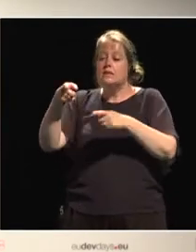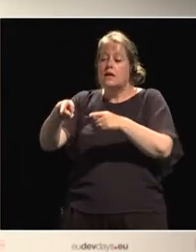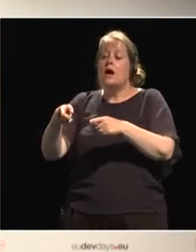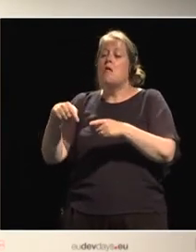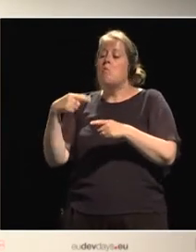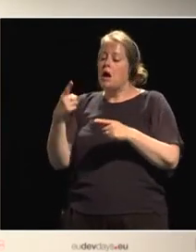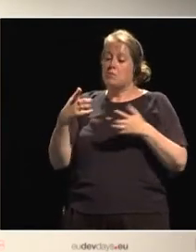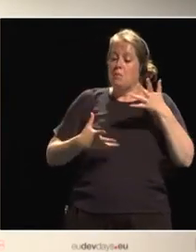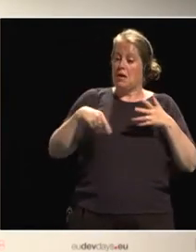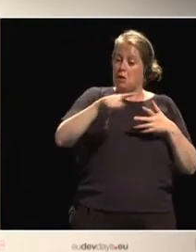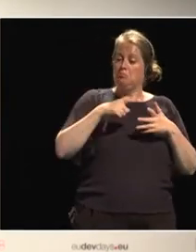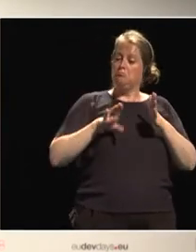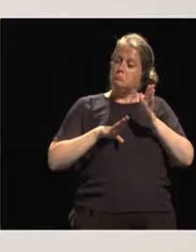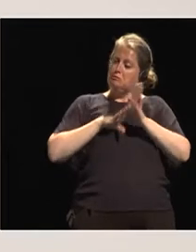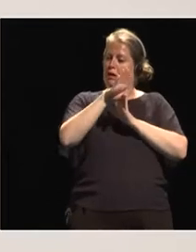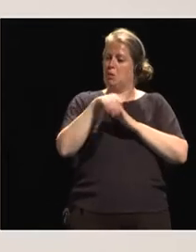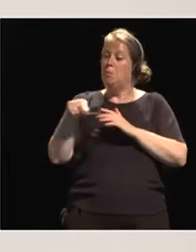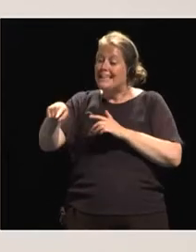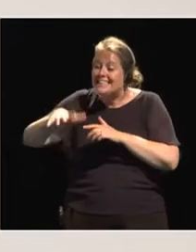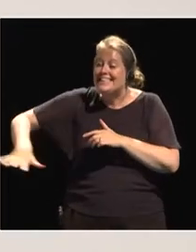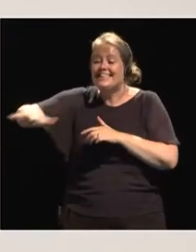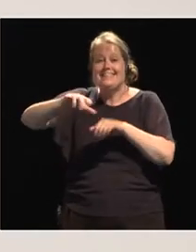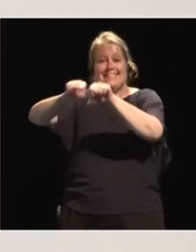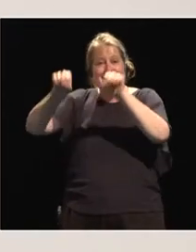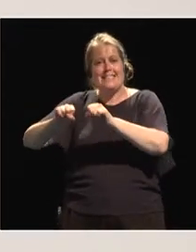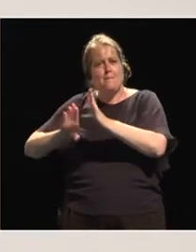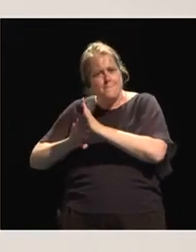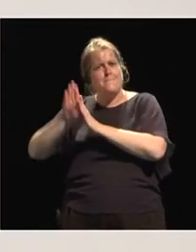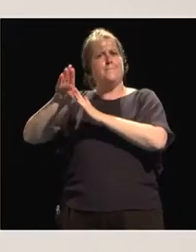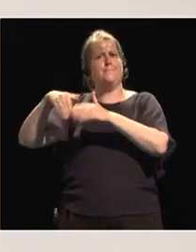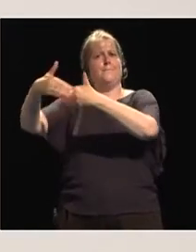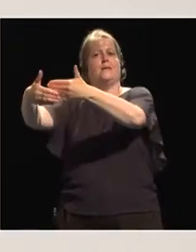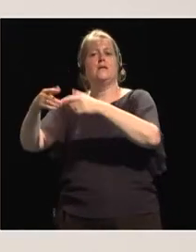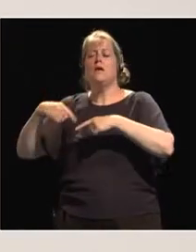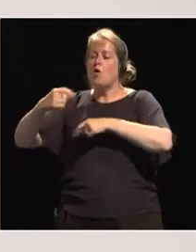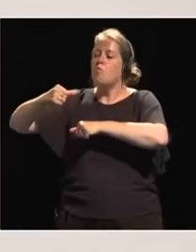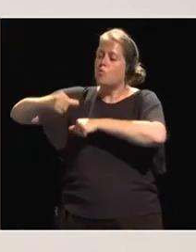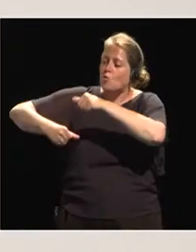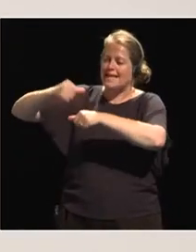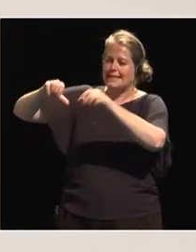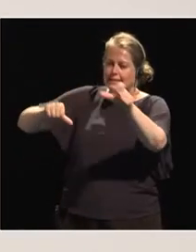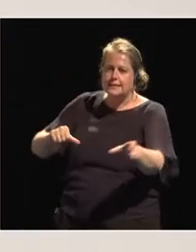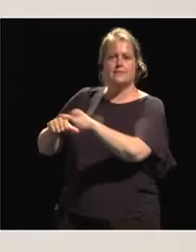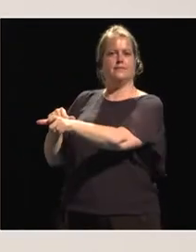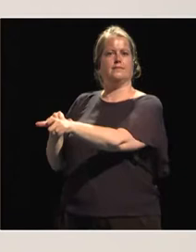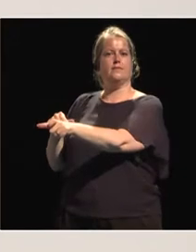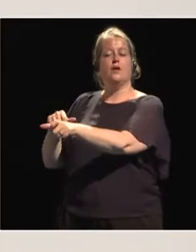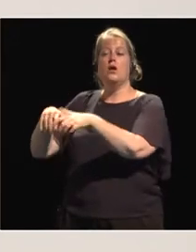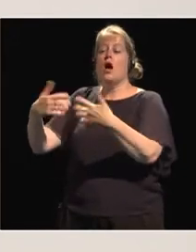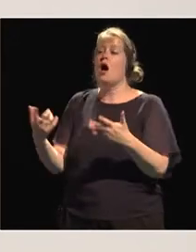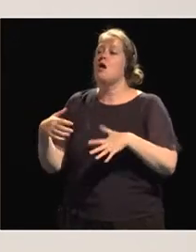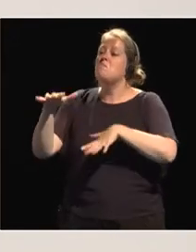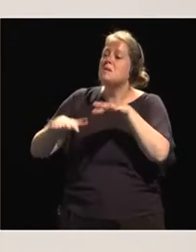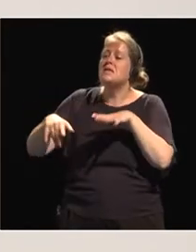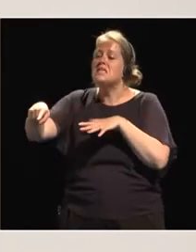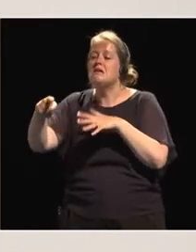development of agricultural systems in the rural areas, if there can be agroprocessing systems or incubators, any